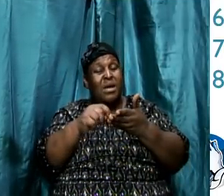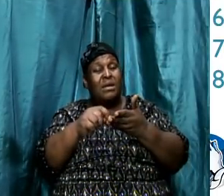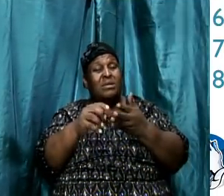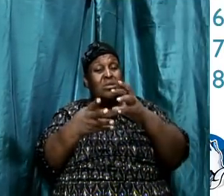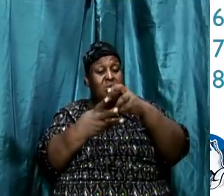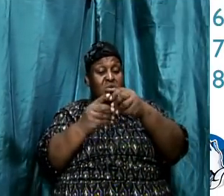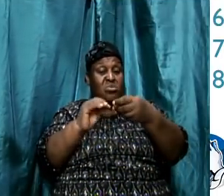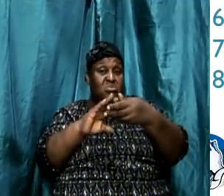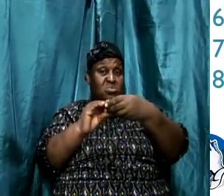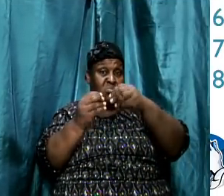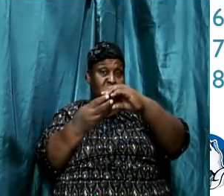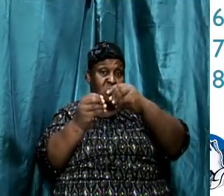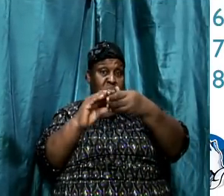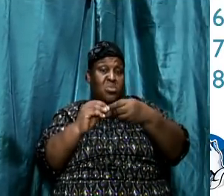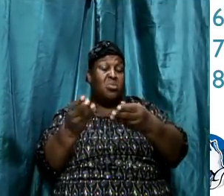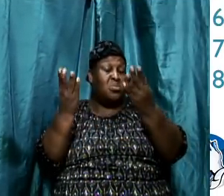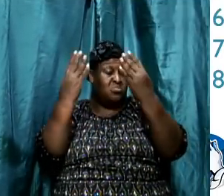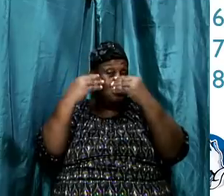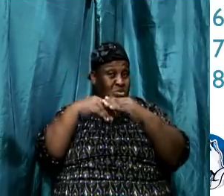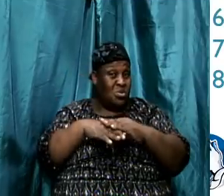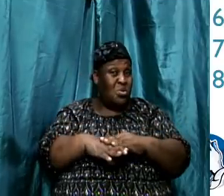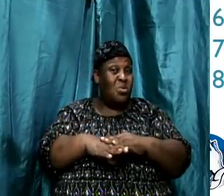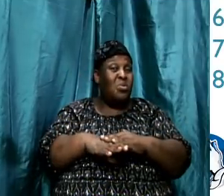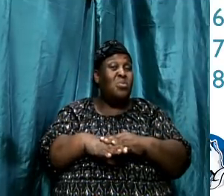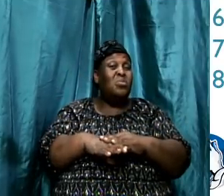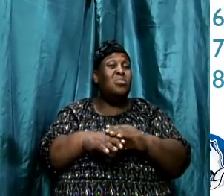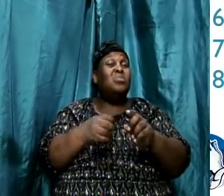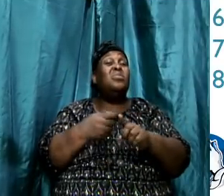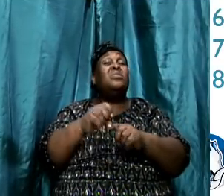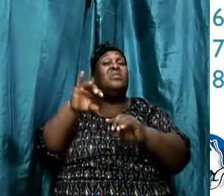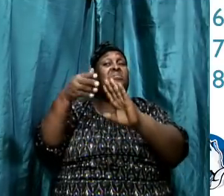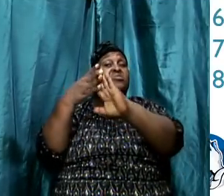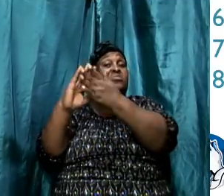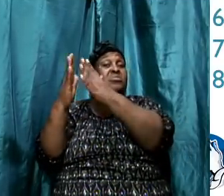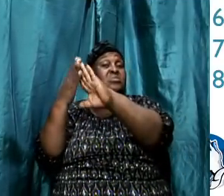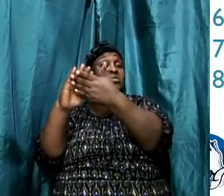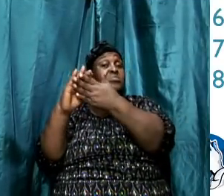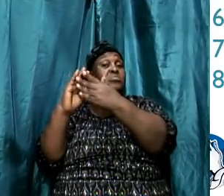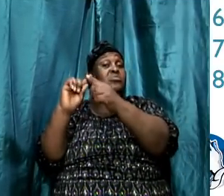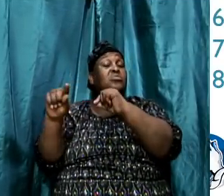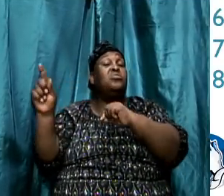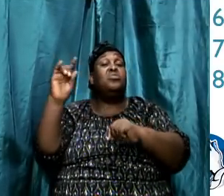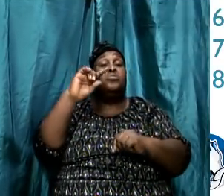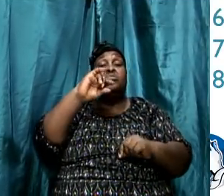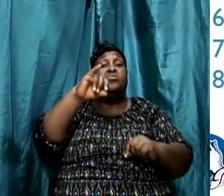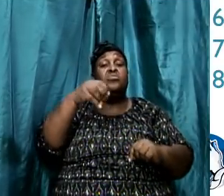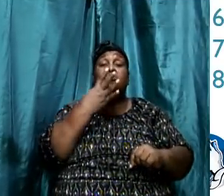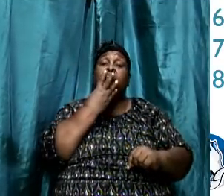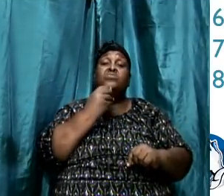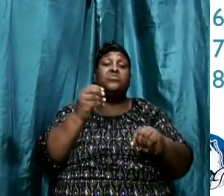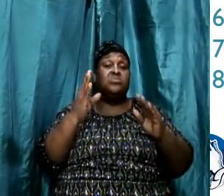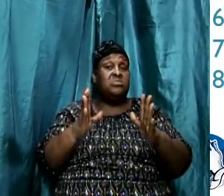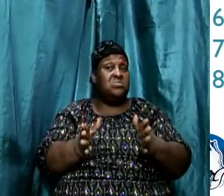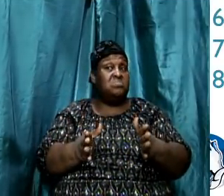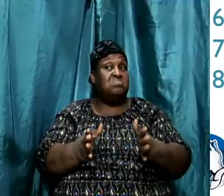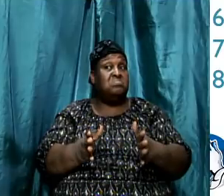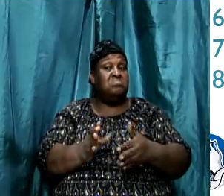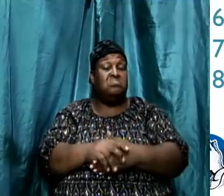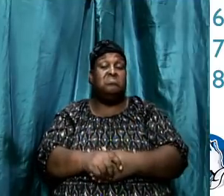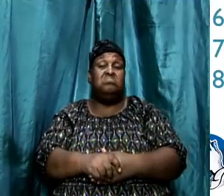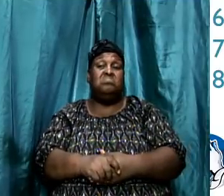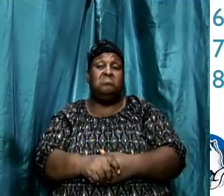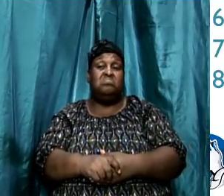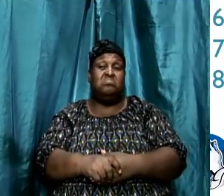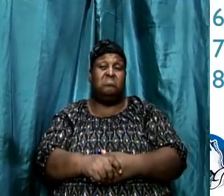Why did they say it come down from Jerusalem to Judea? Was it that Jerusalem was on high and Judea was on low? All of these things we have to take into consideration.